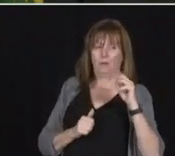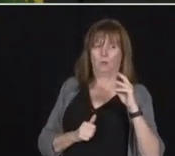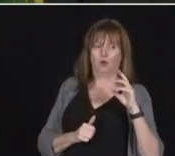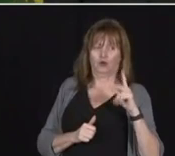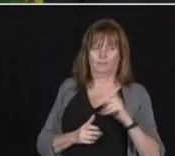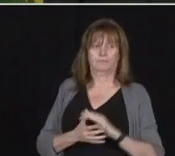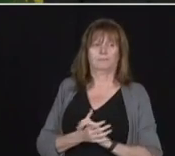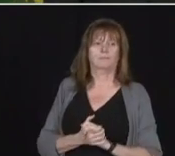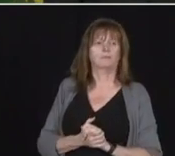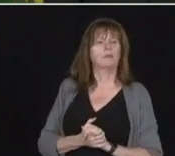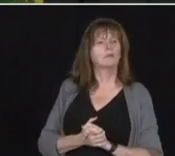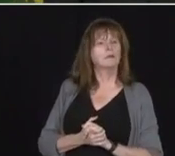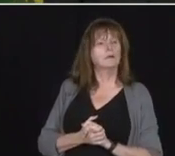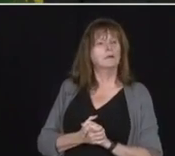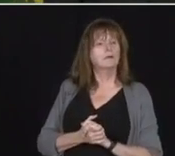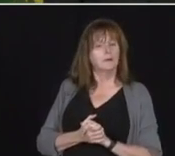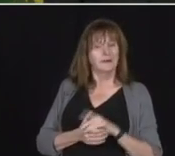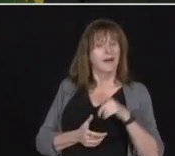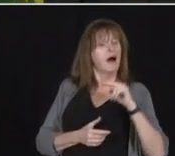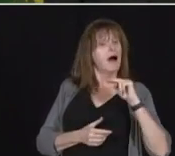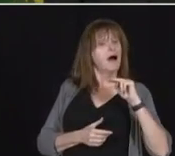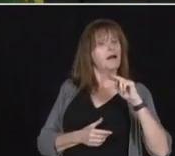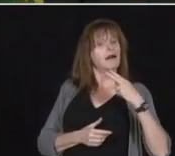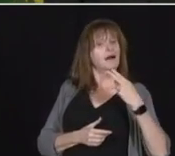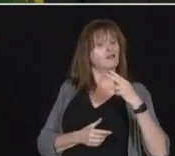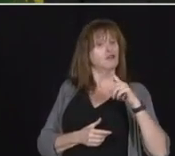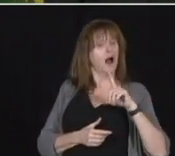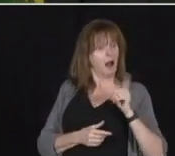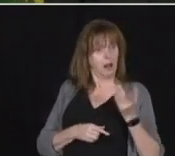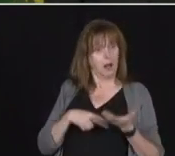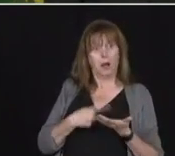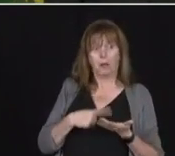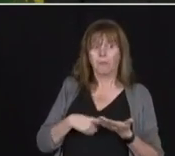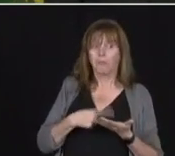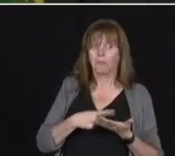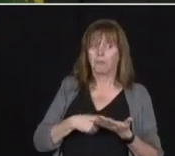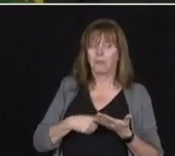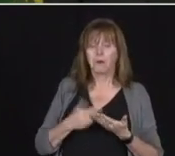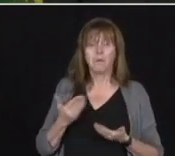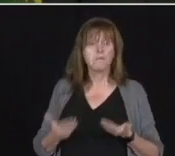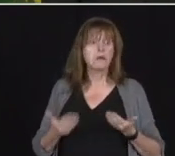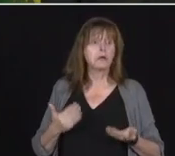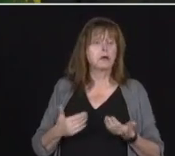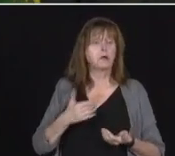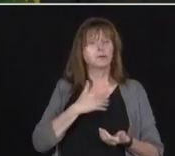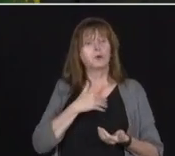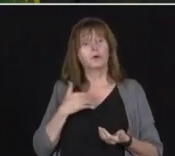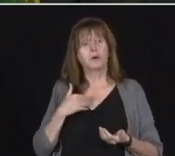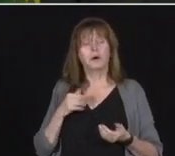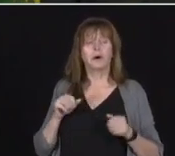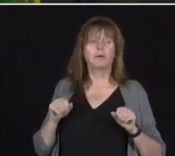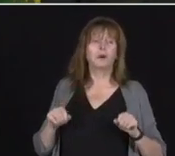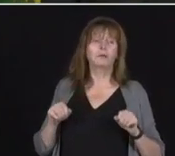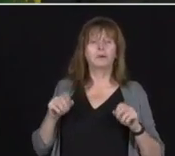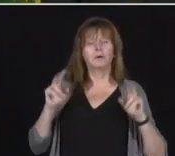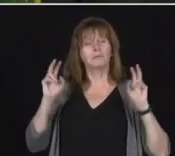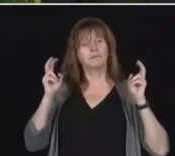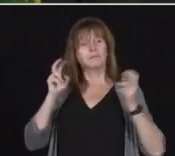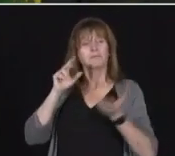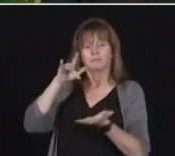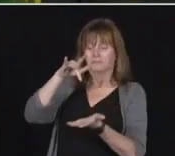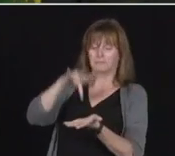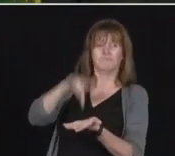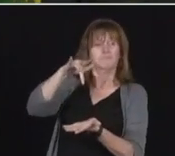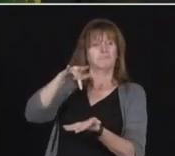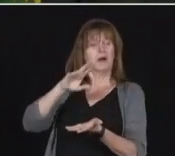Hockey League has talked about its candidate cities to be a hub city and Toronto is one of them. Although it wants an exemption to